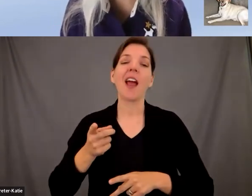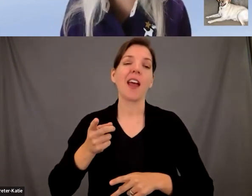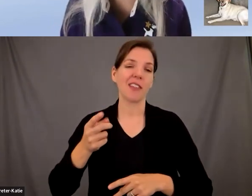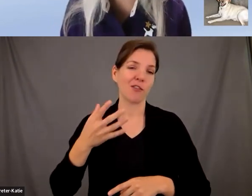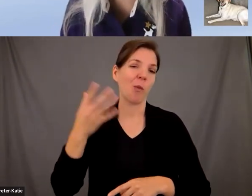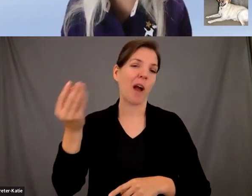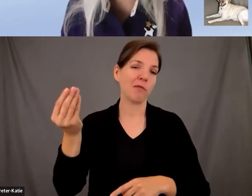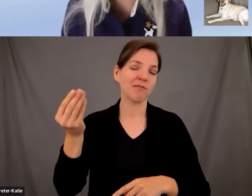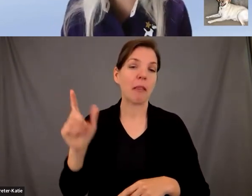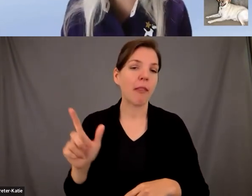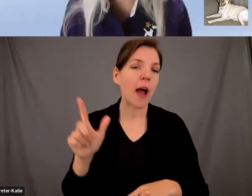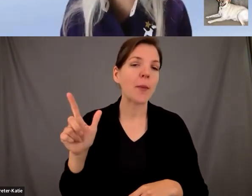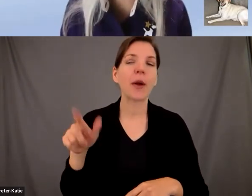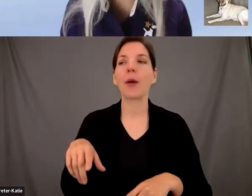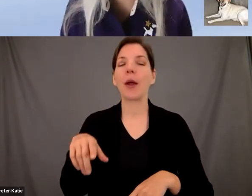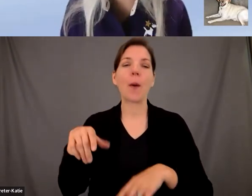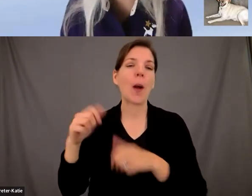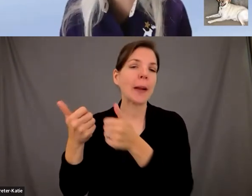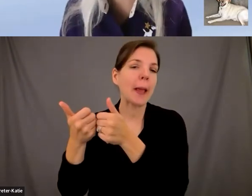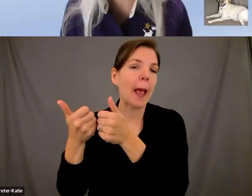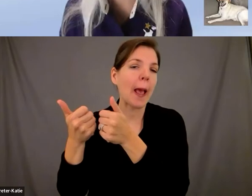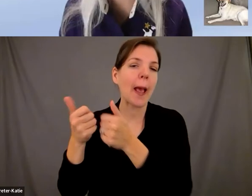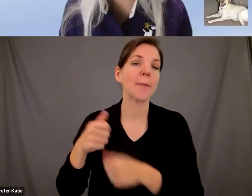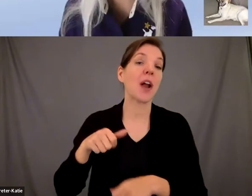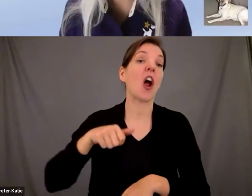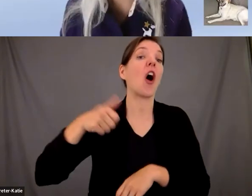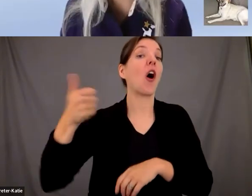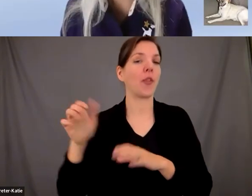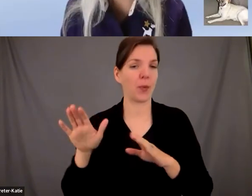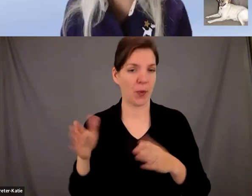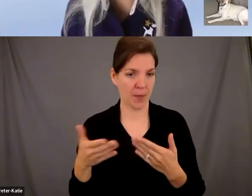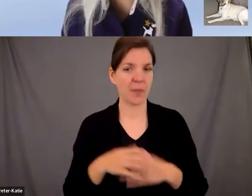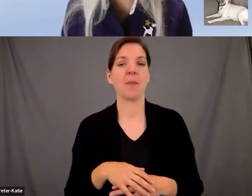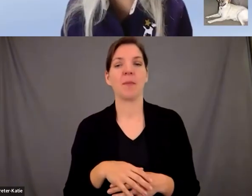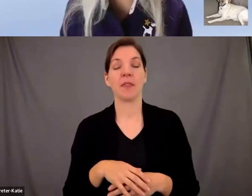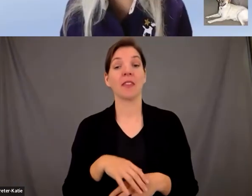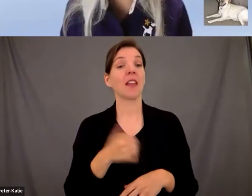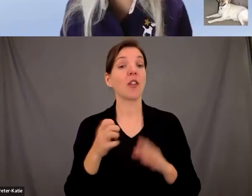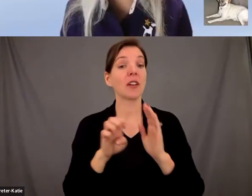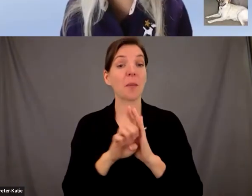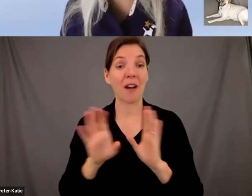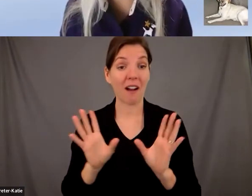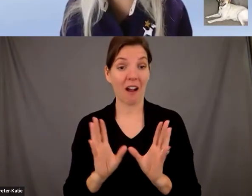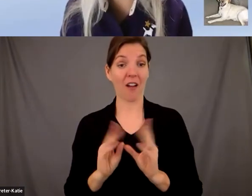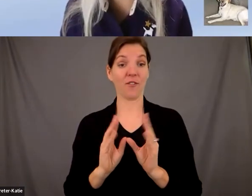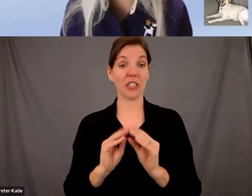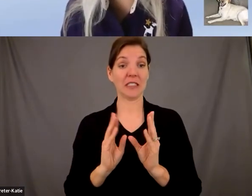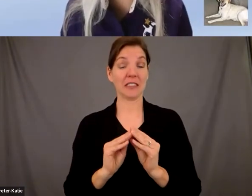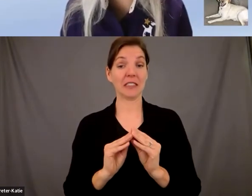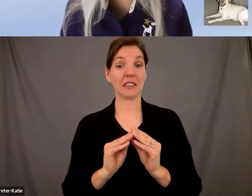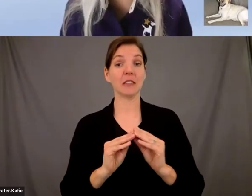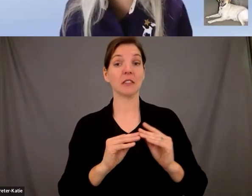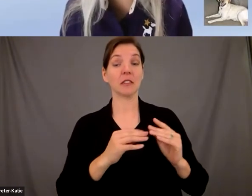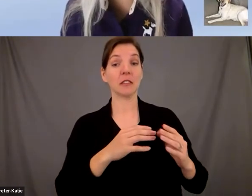or play a game with them something fun we've gone to a conference and brought service dogs in training with us we had a situation